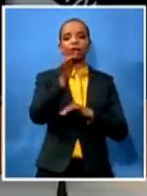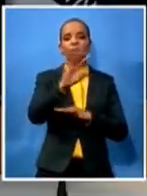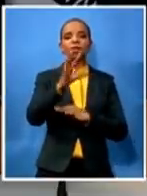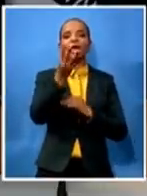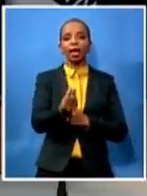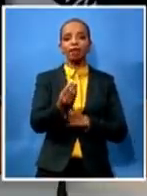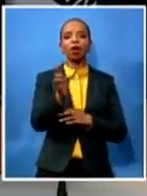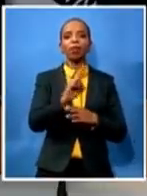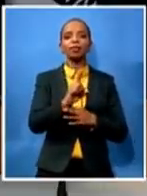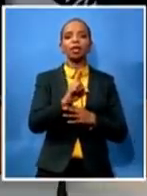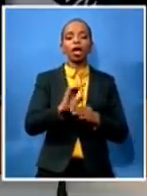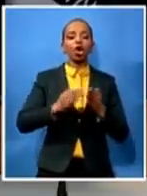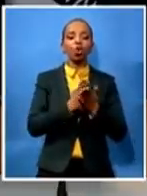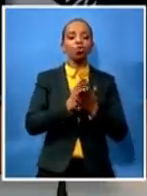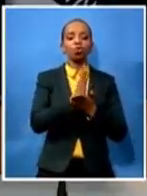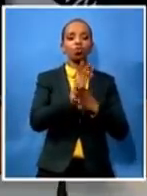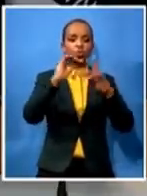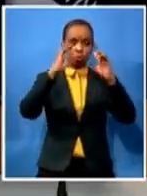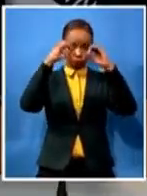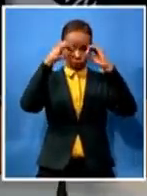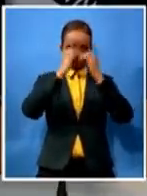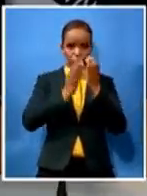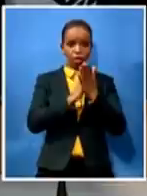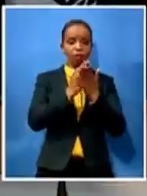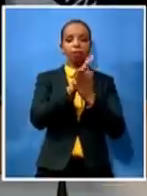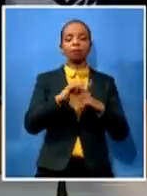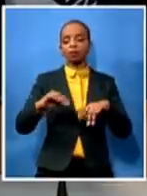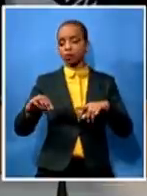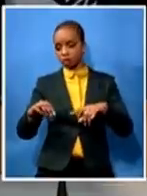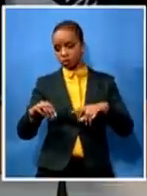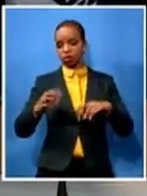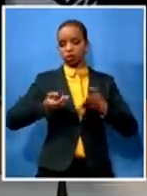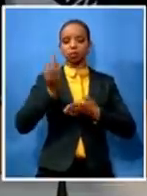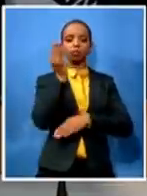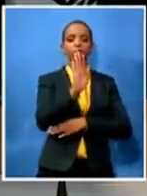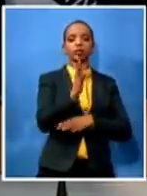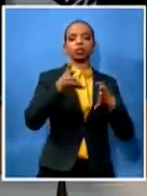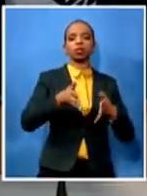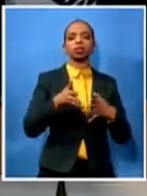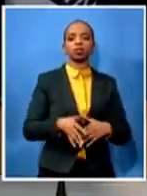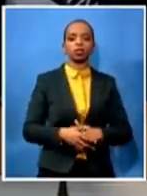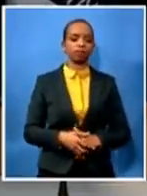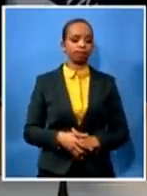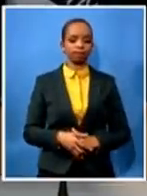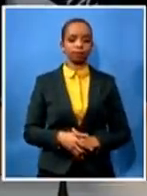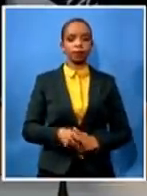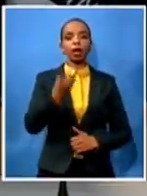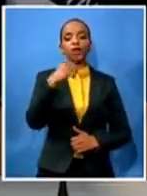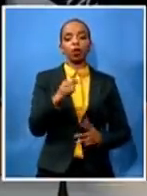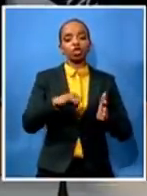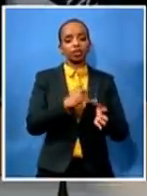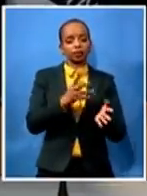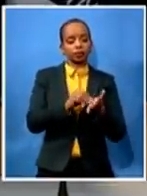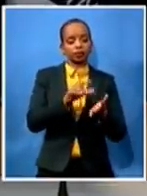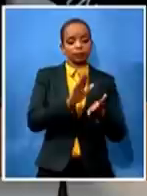presented here before the house for the record chair i want to tell you as we speak today in that house i